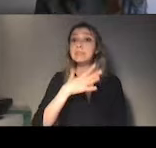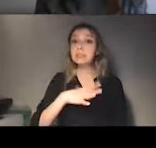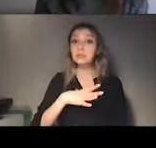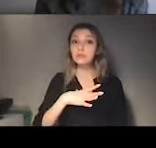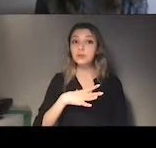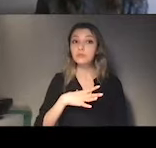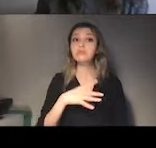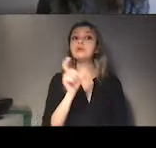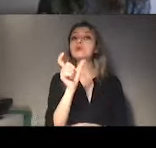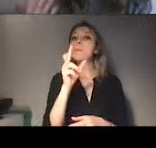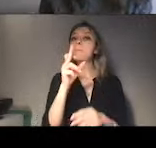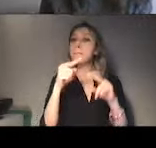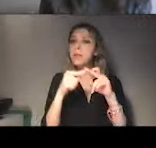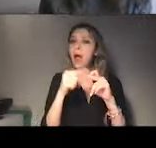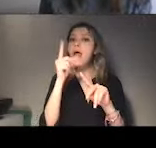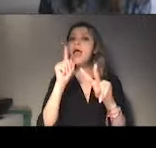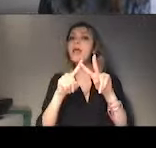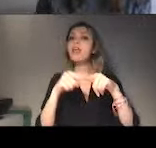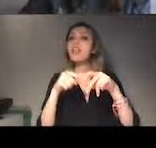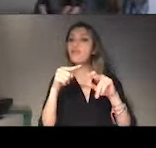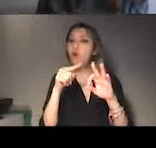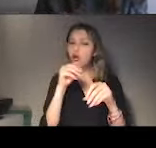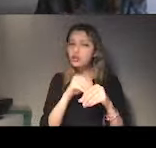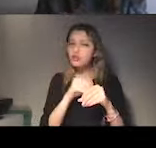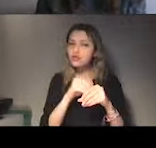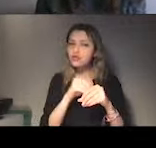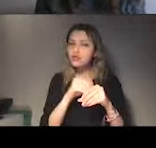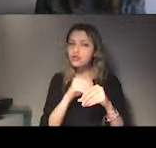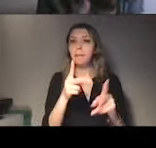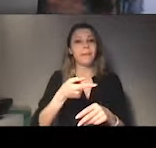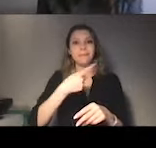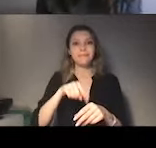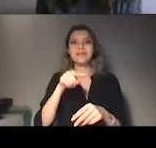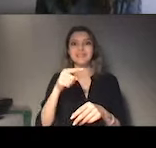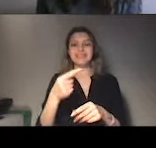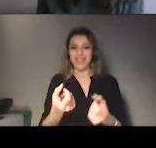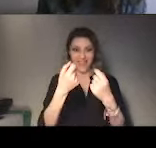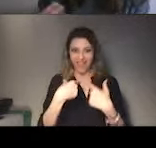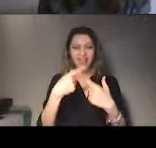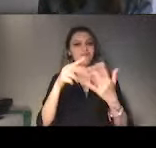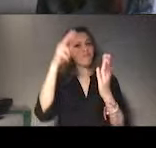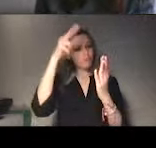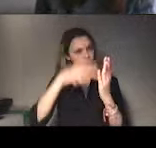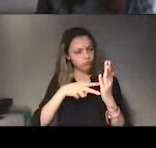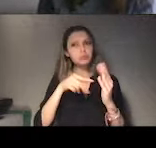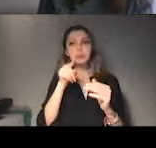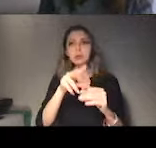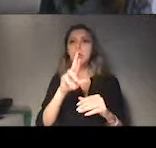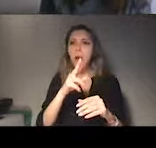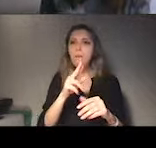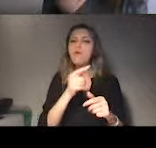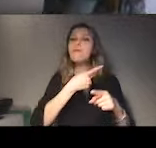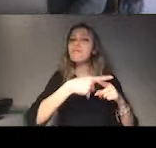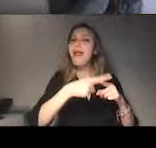happy to share your reports and your findings in order to give, let's say, a greater outreach through our